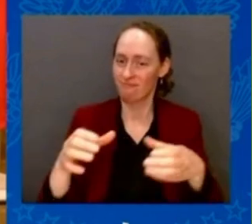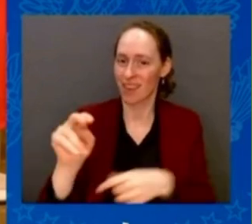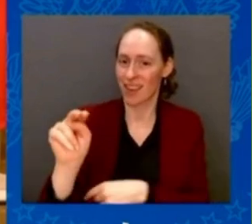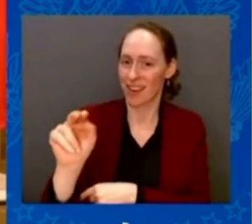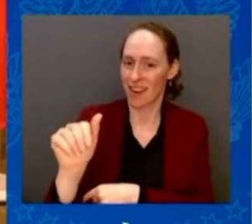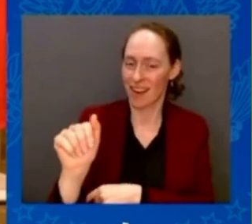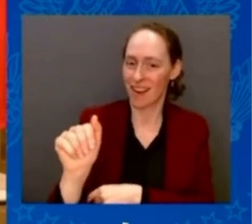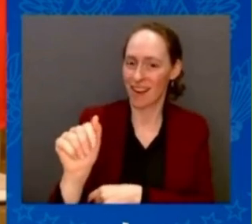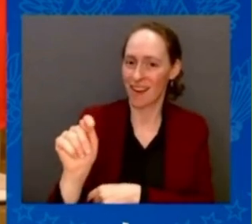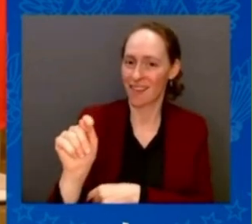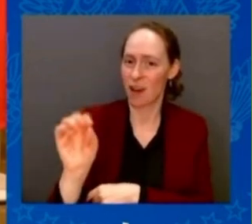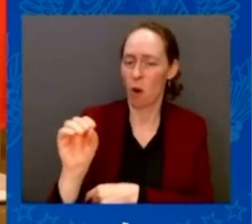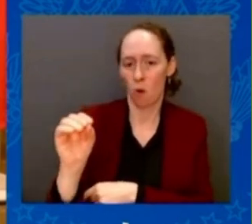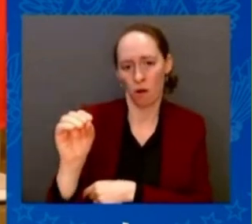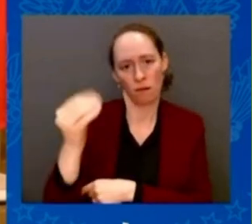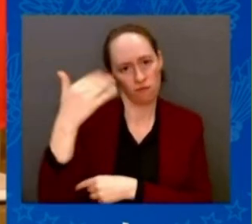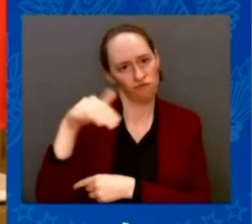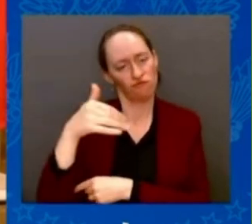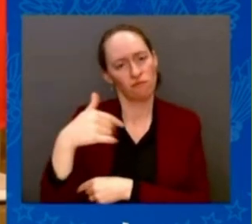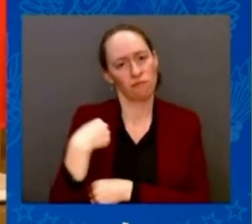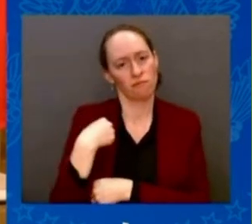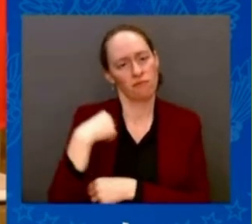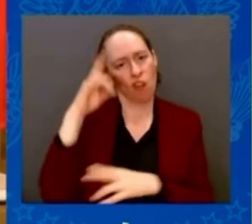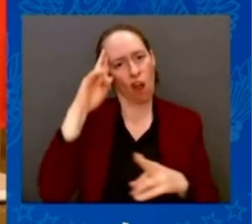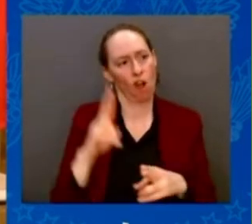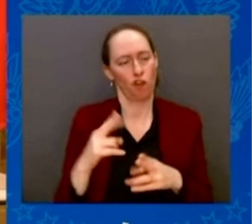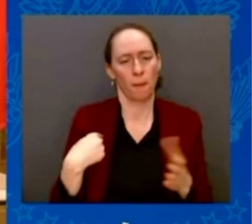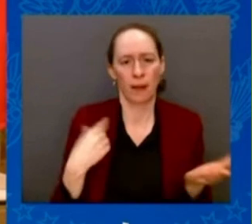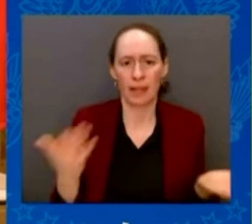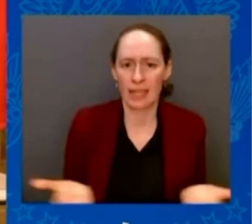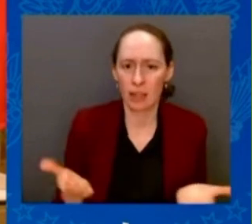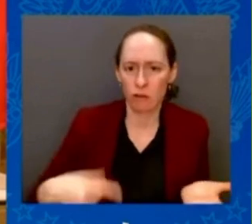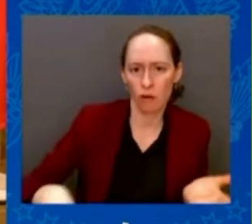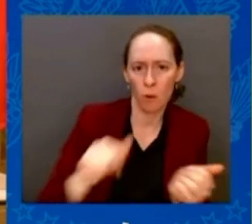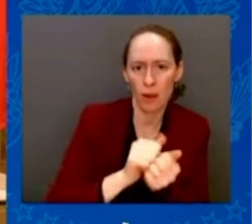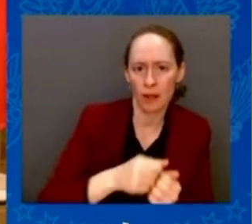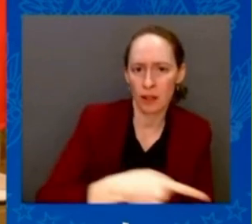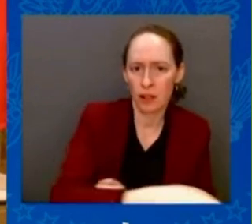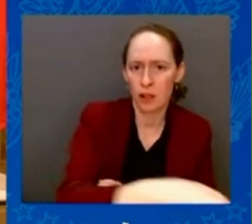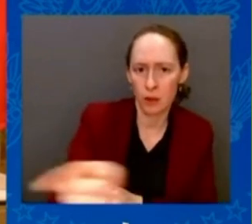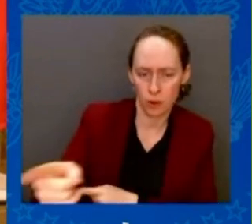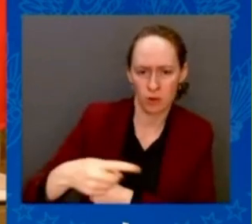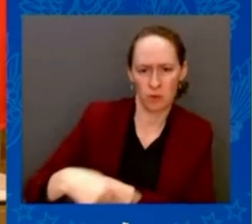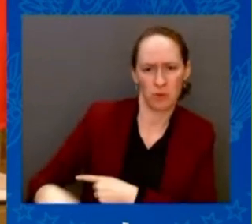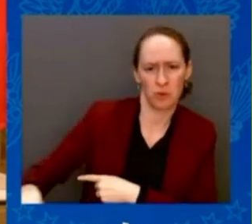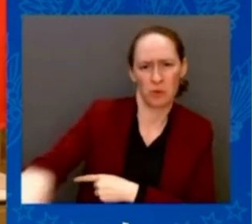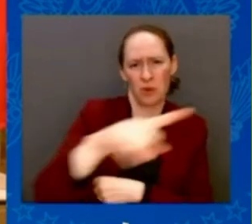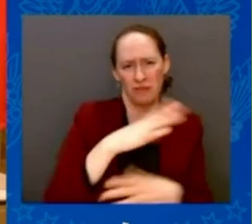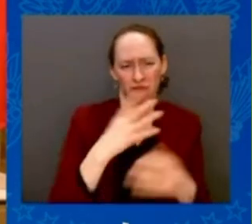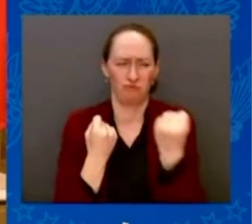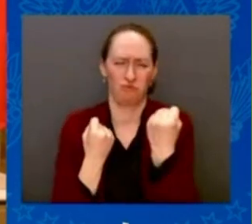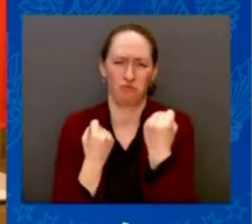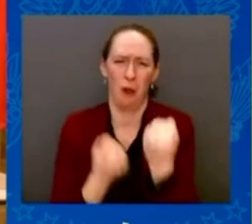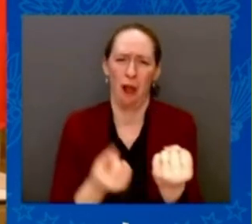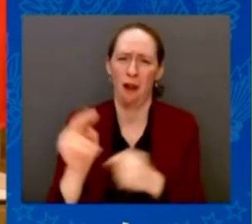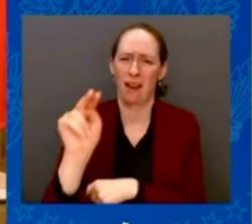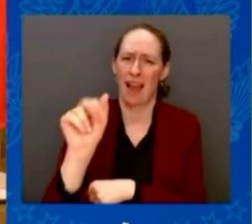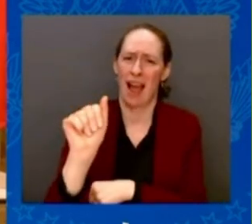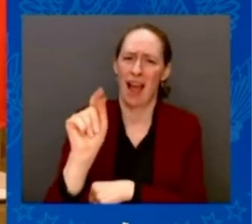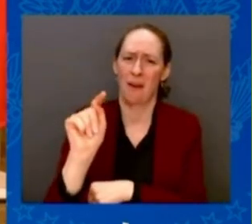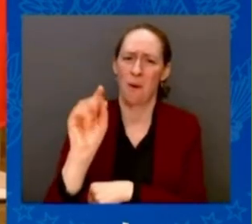allies. And the Secretary General, who I think has done an incredible job, an incredible job